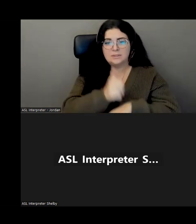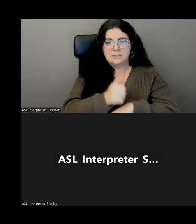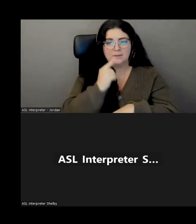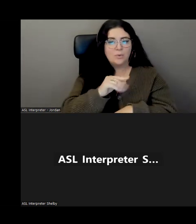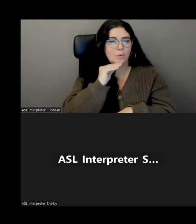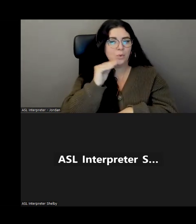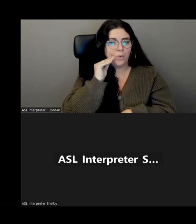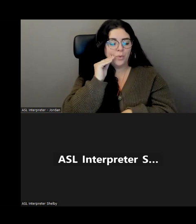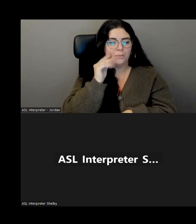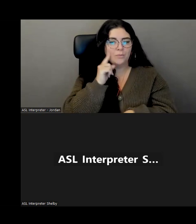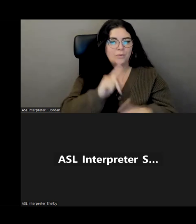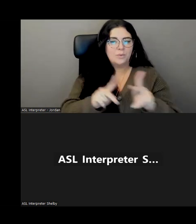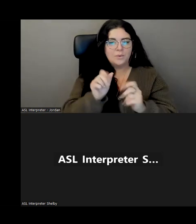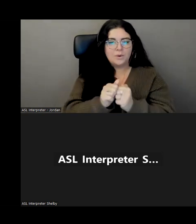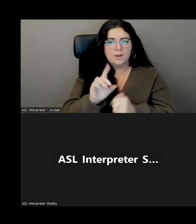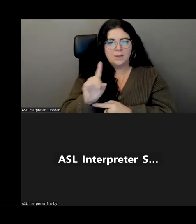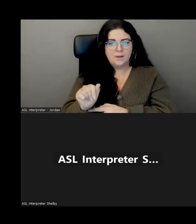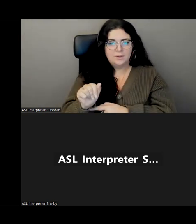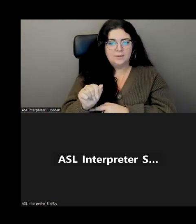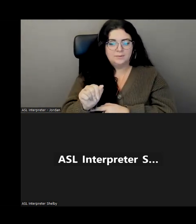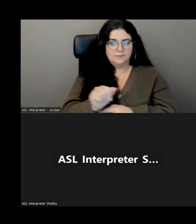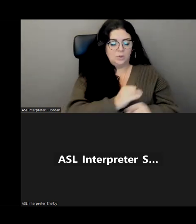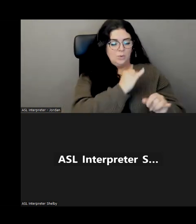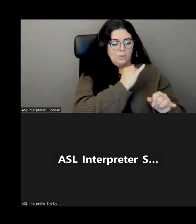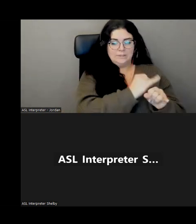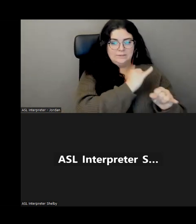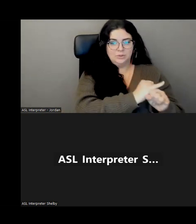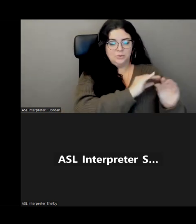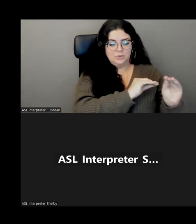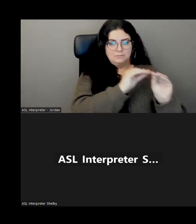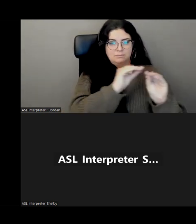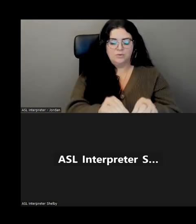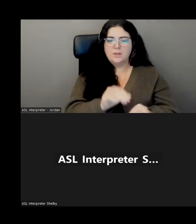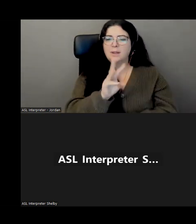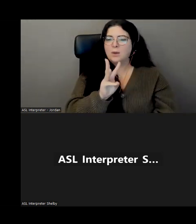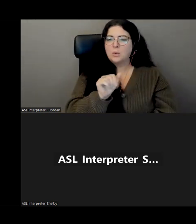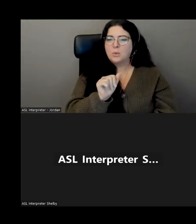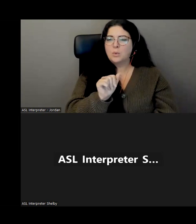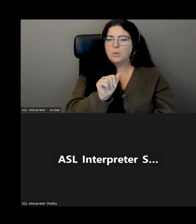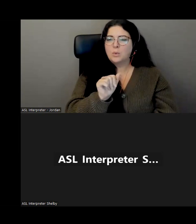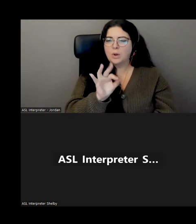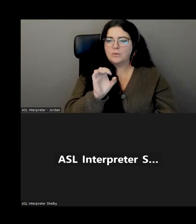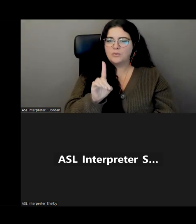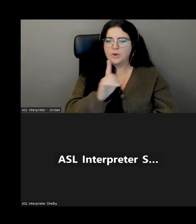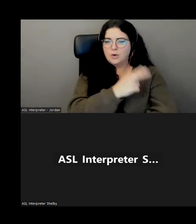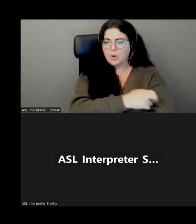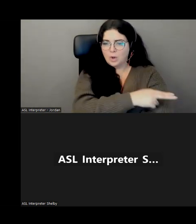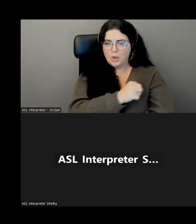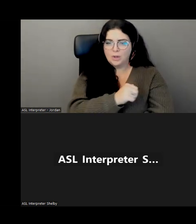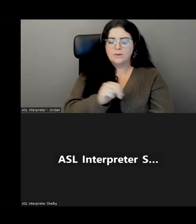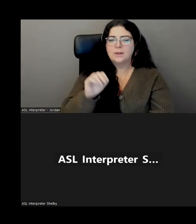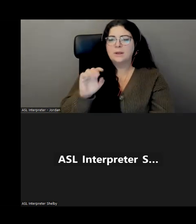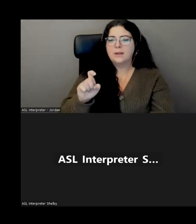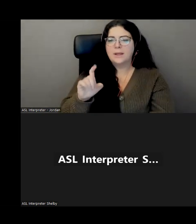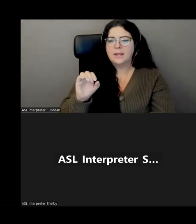for people with disabilities that were moving out of institutions like the Waterford Hospital or Exxon